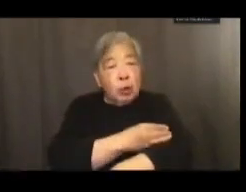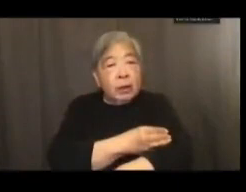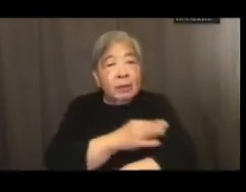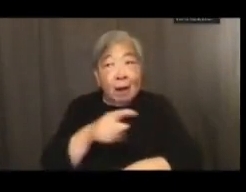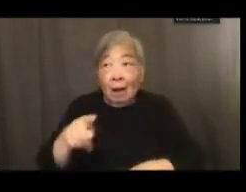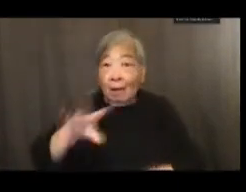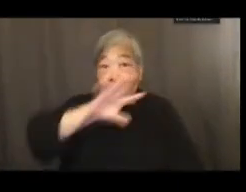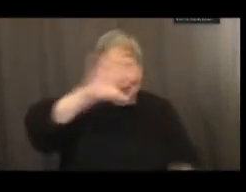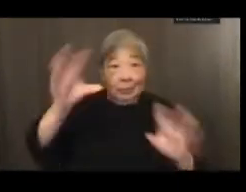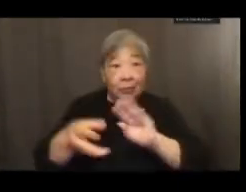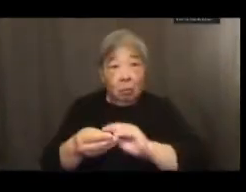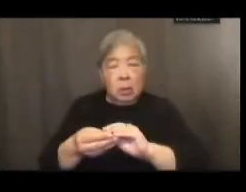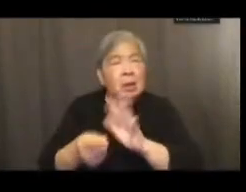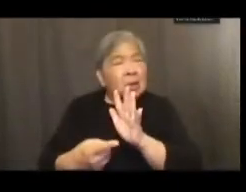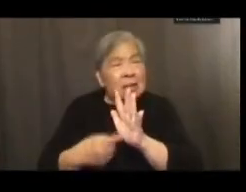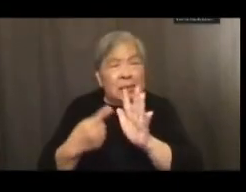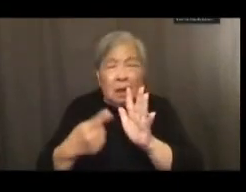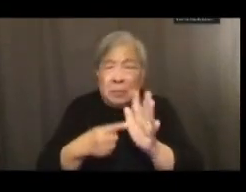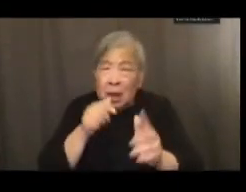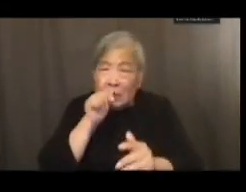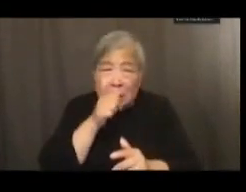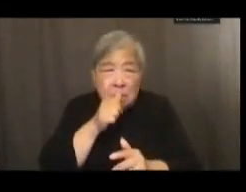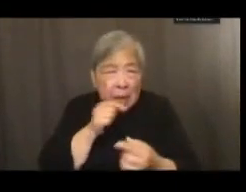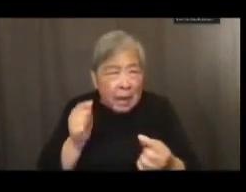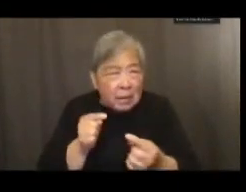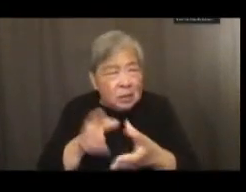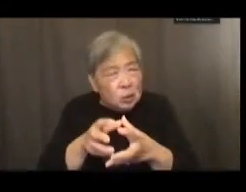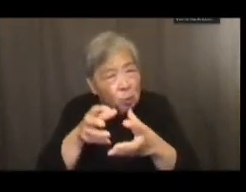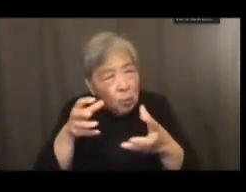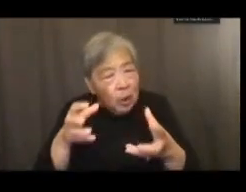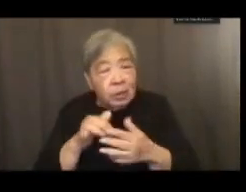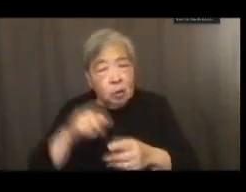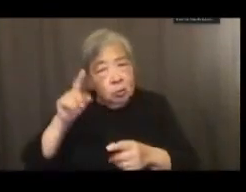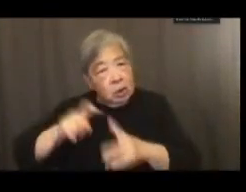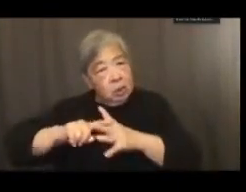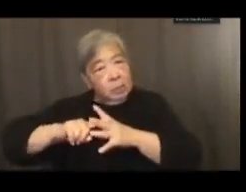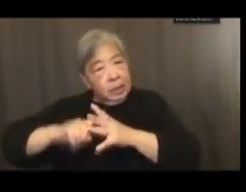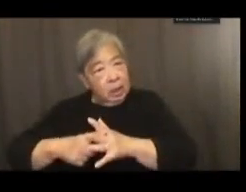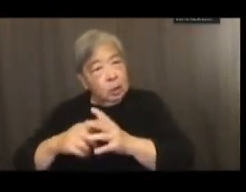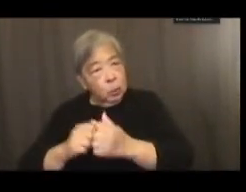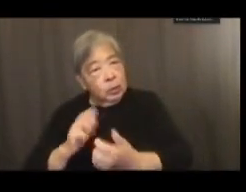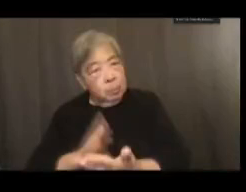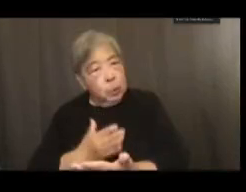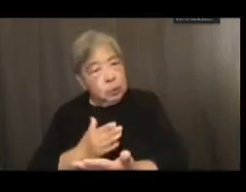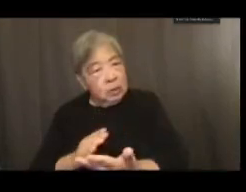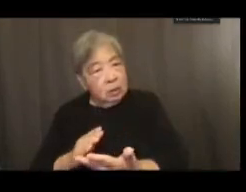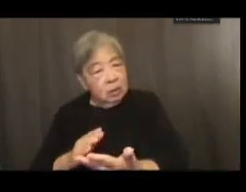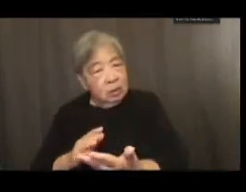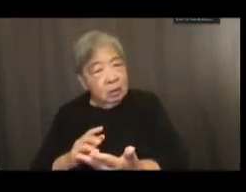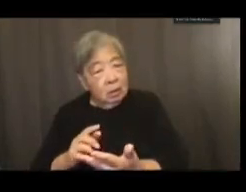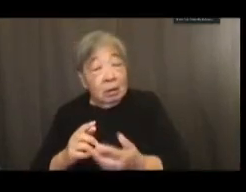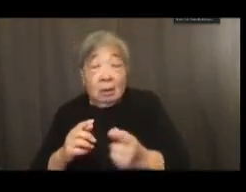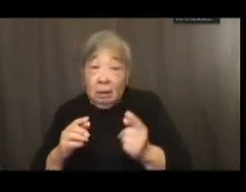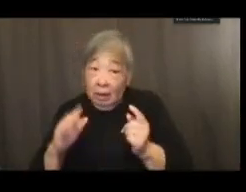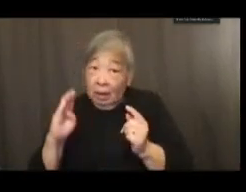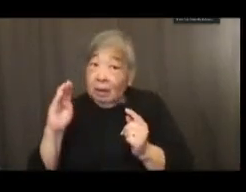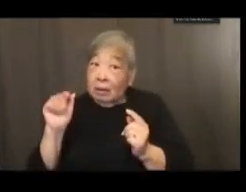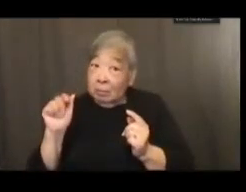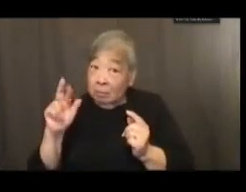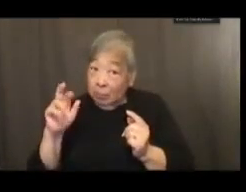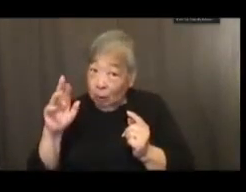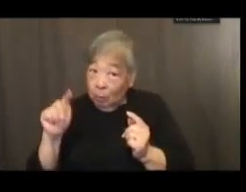Sometimes the pain is so great you need to begin with music, he said. Bishop Barber recalled how